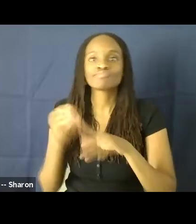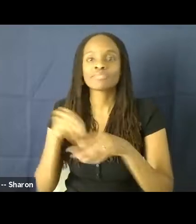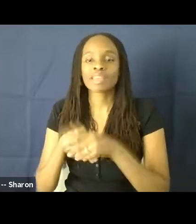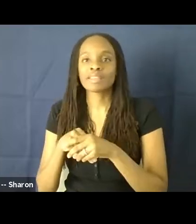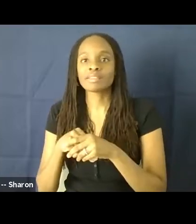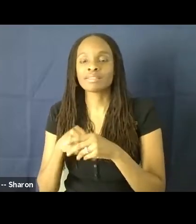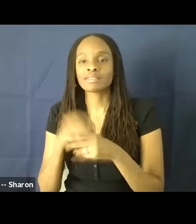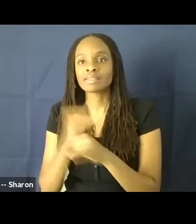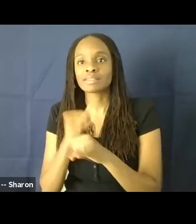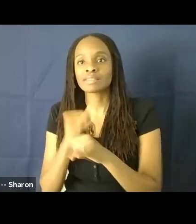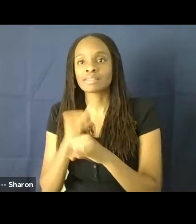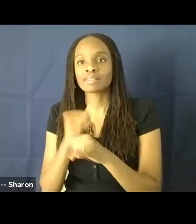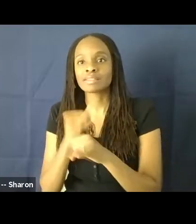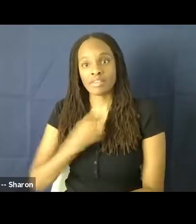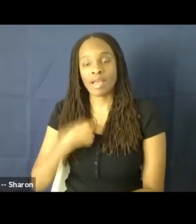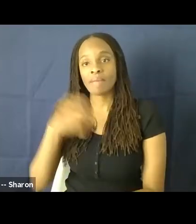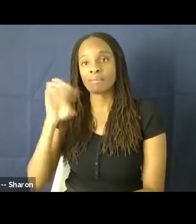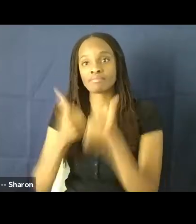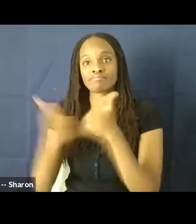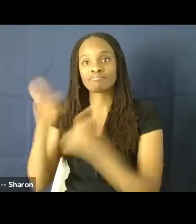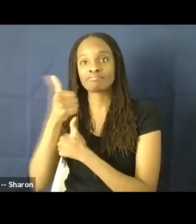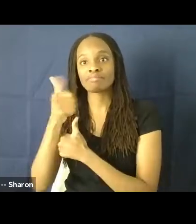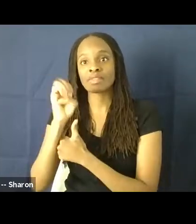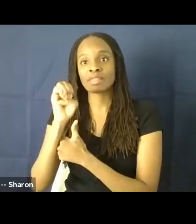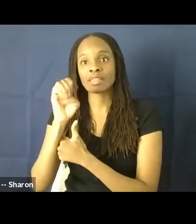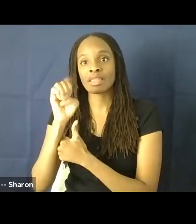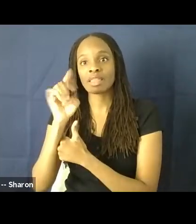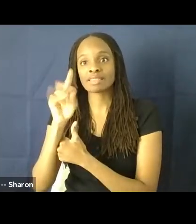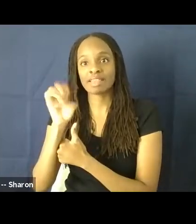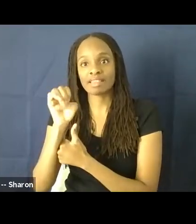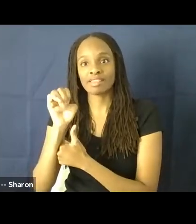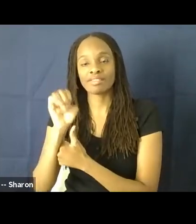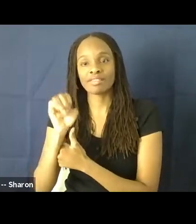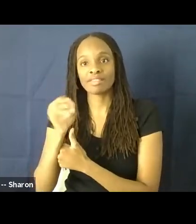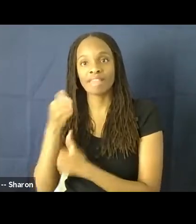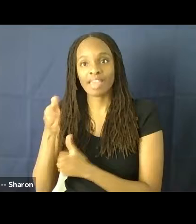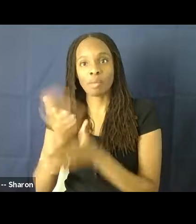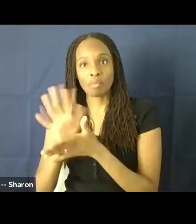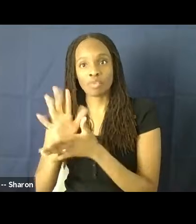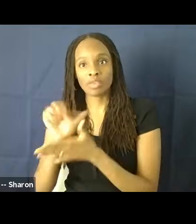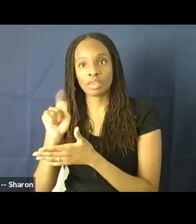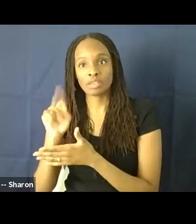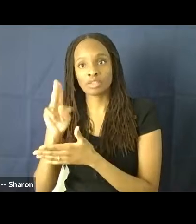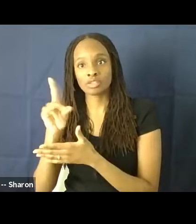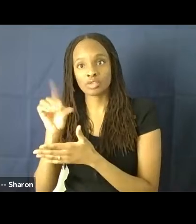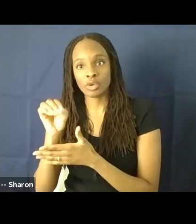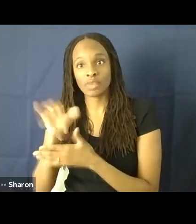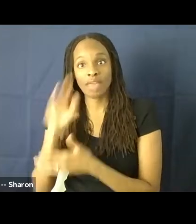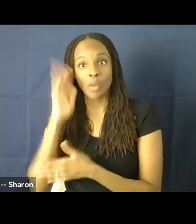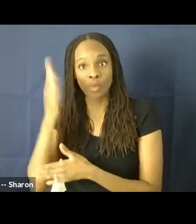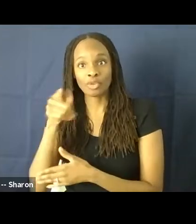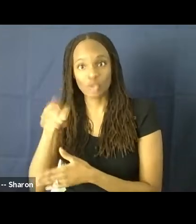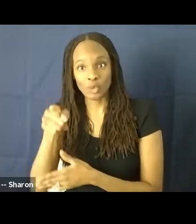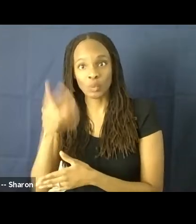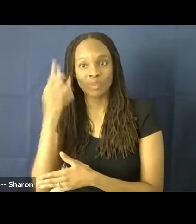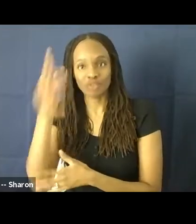at a movie studio and that will also be you increasingly in the future. And so I